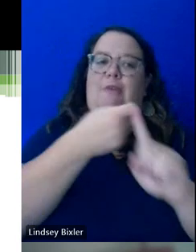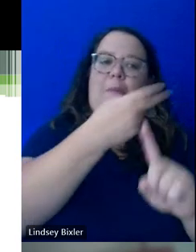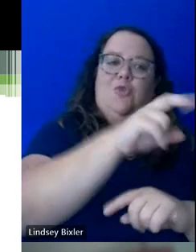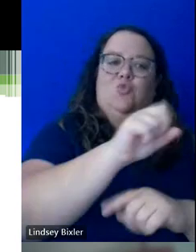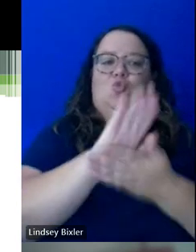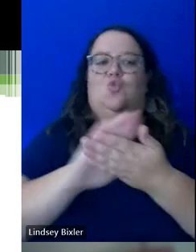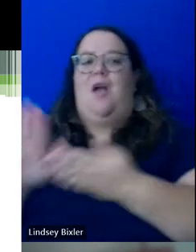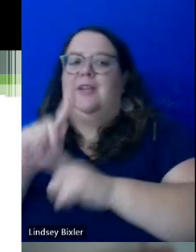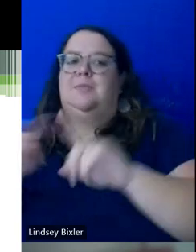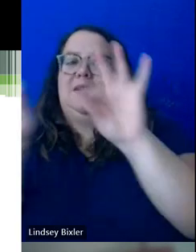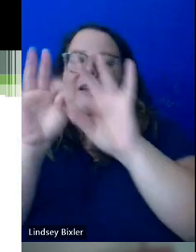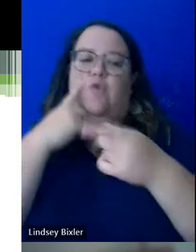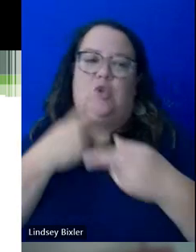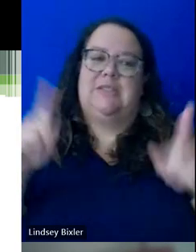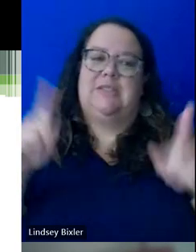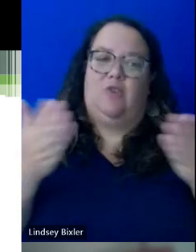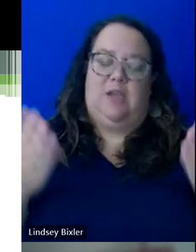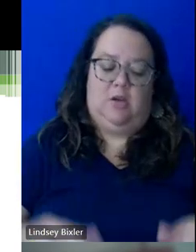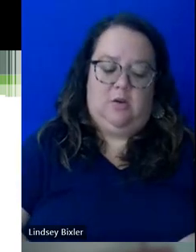to doing well at UVM.